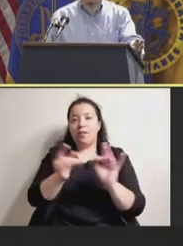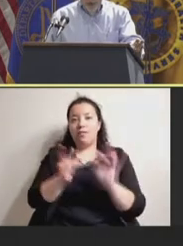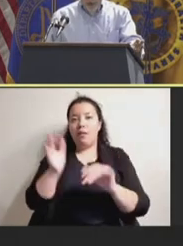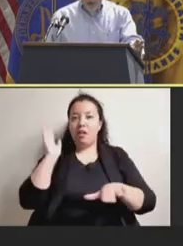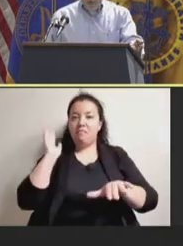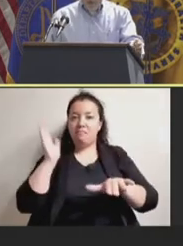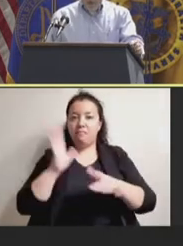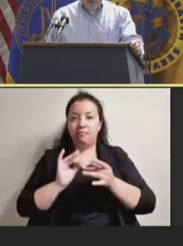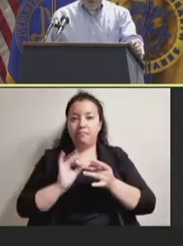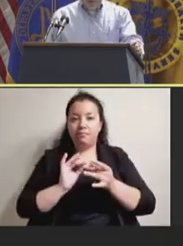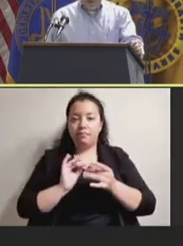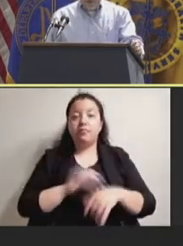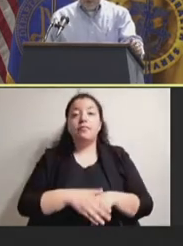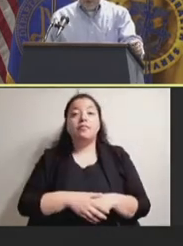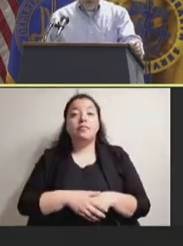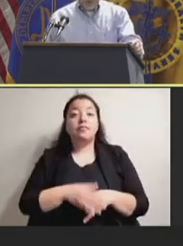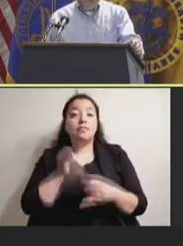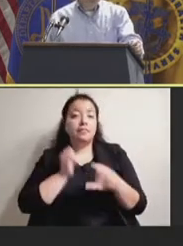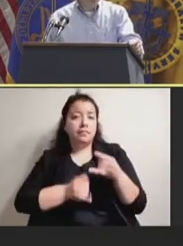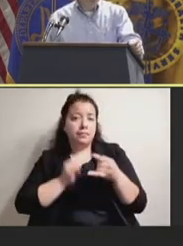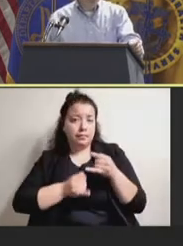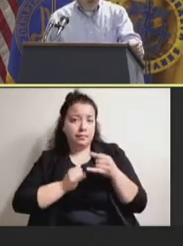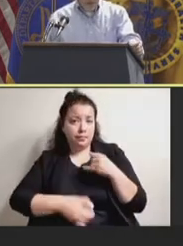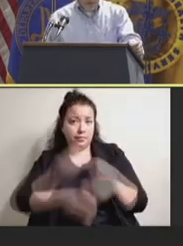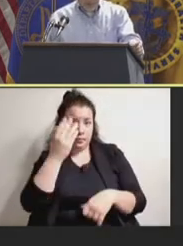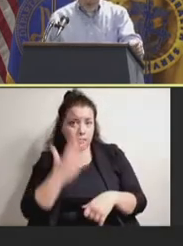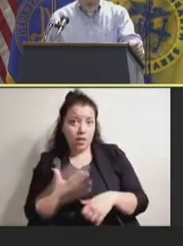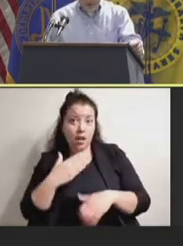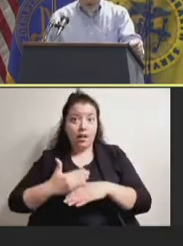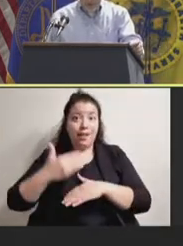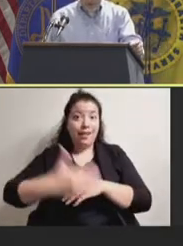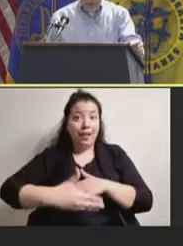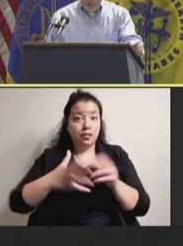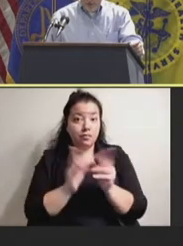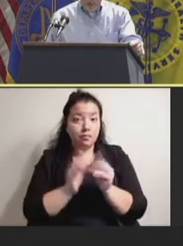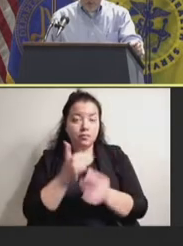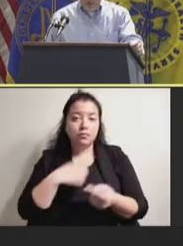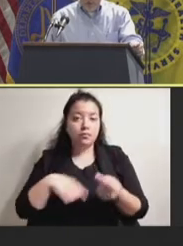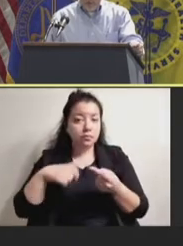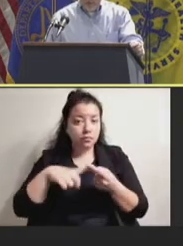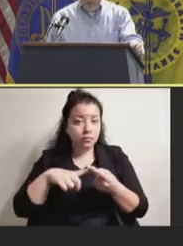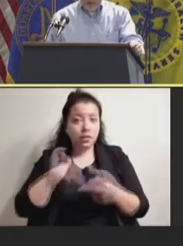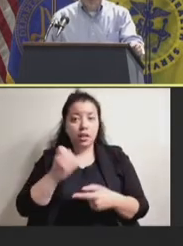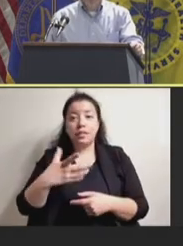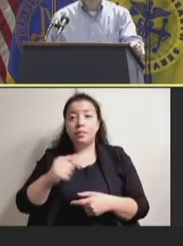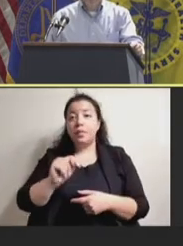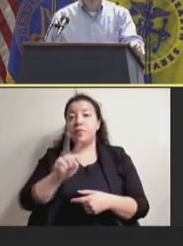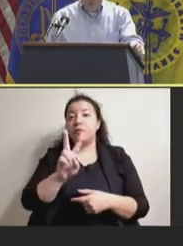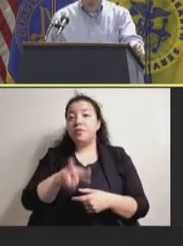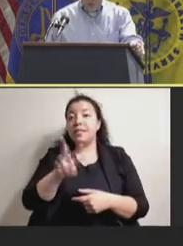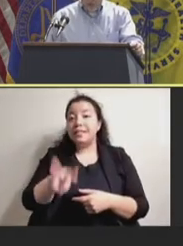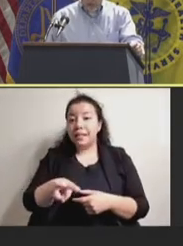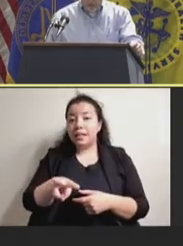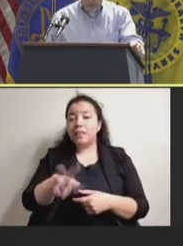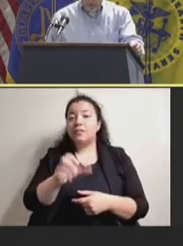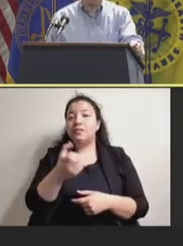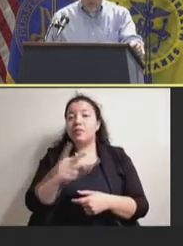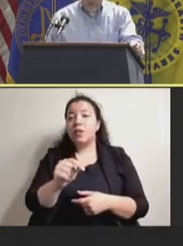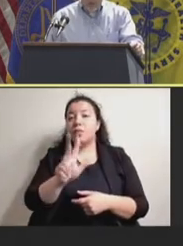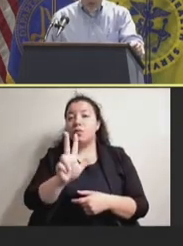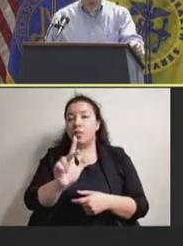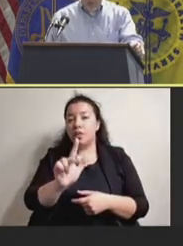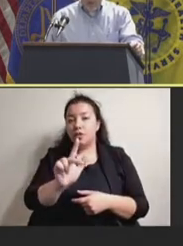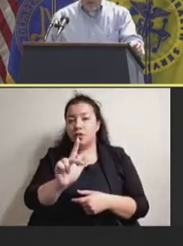Finally, as a reminder, please hold the next meeting date on your calendars. Our next meeting will be September 22nd to 23rd, 2022.